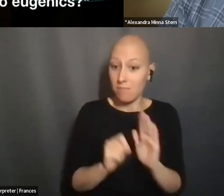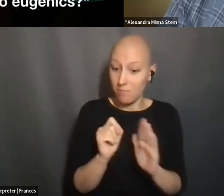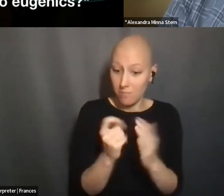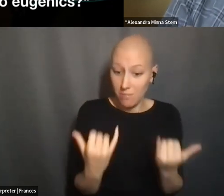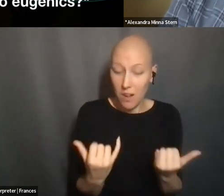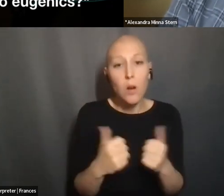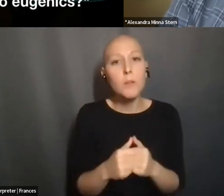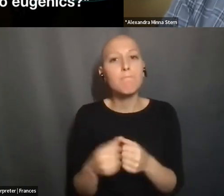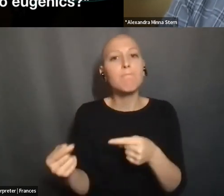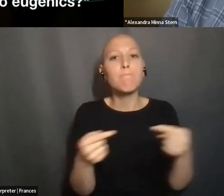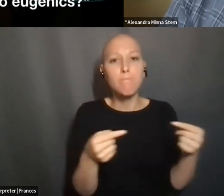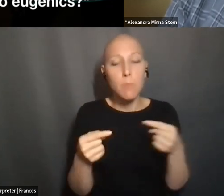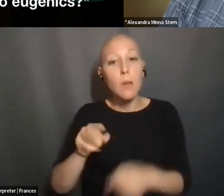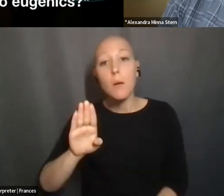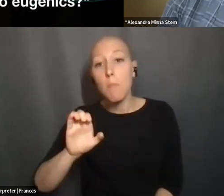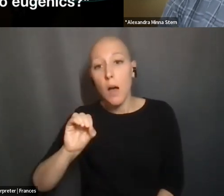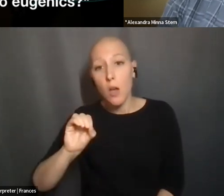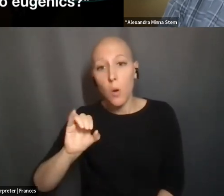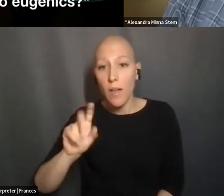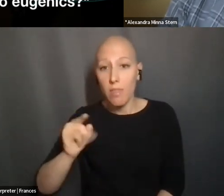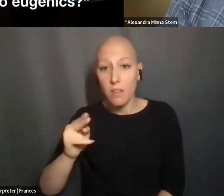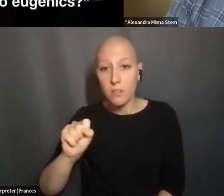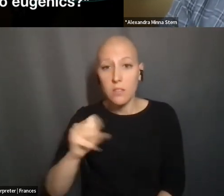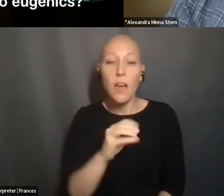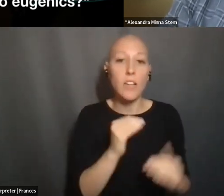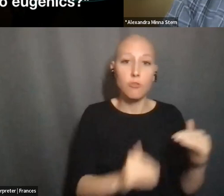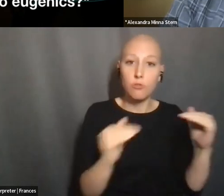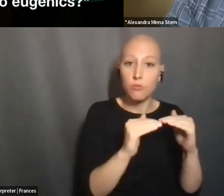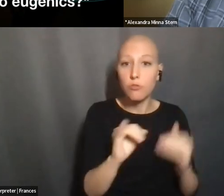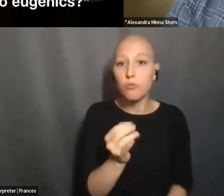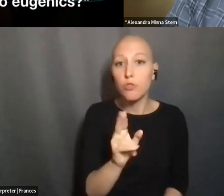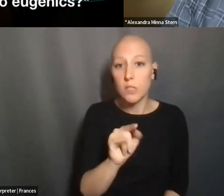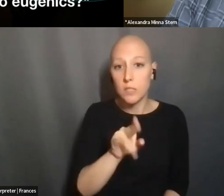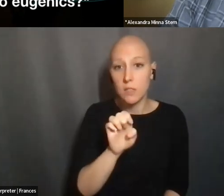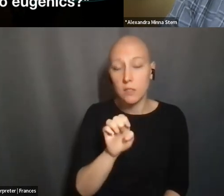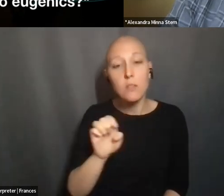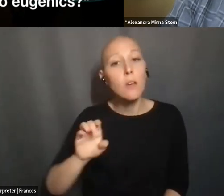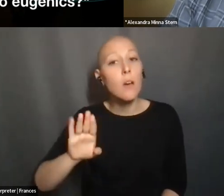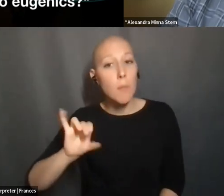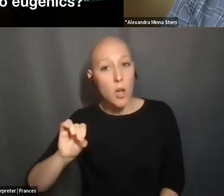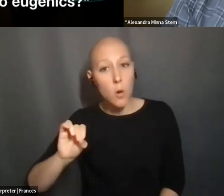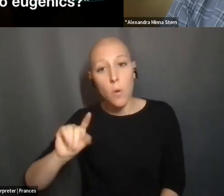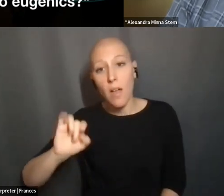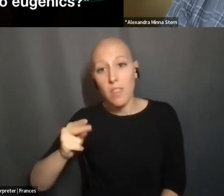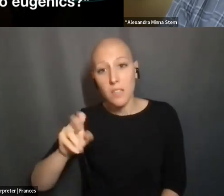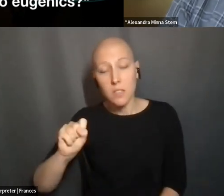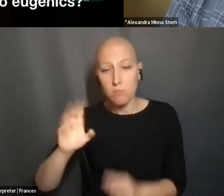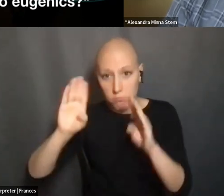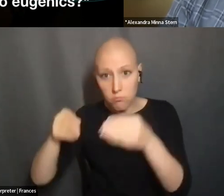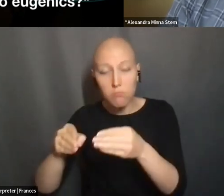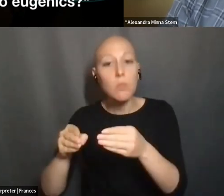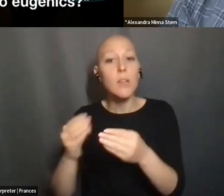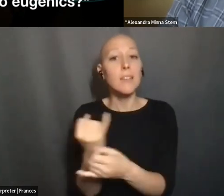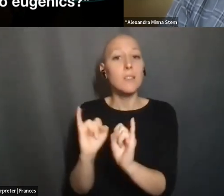BETWEEN MODELS OF BIOETHICS AND MODELS OF JUSTICE. BIOETHICS HAS TENDED TO FOCUS ON AUTONOMY AND CHOICE